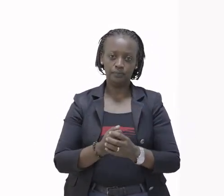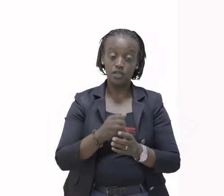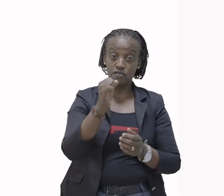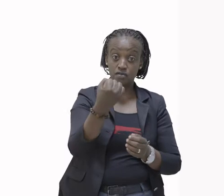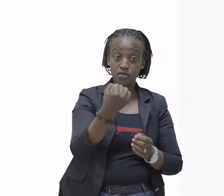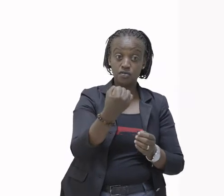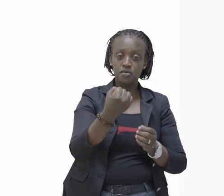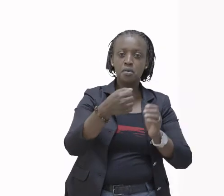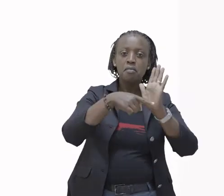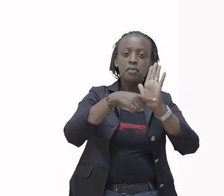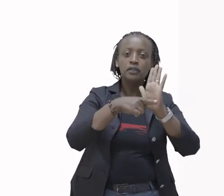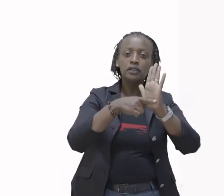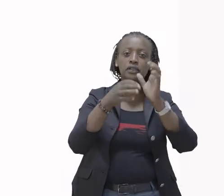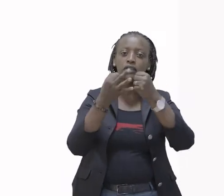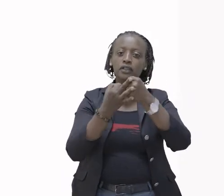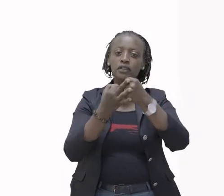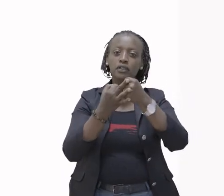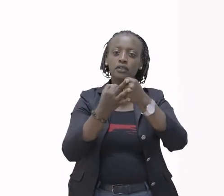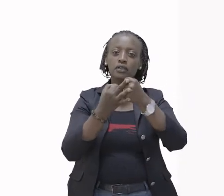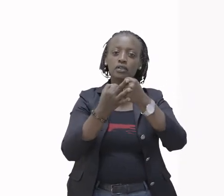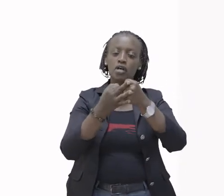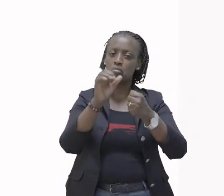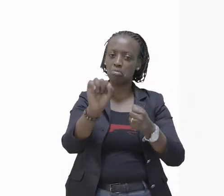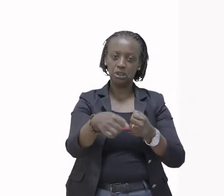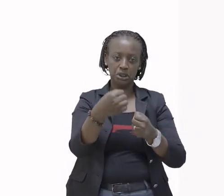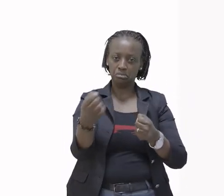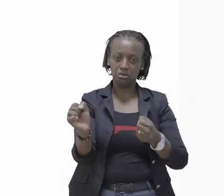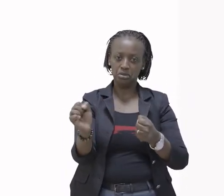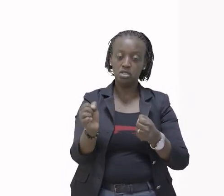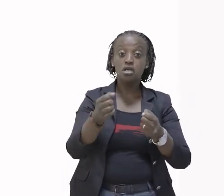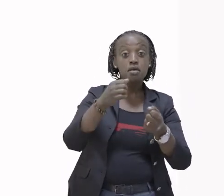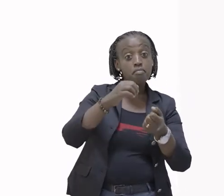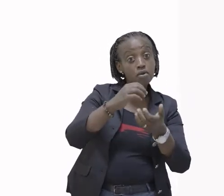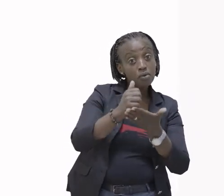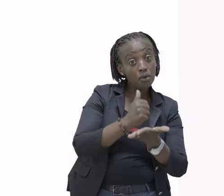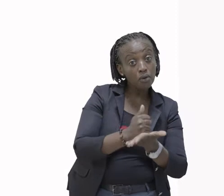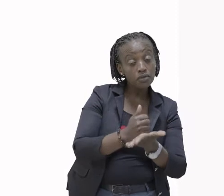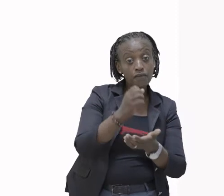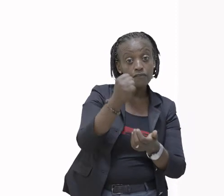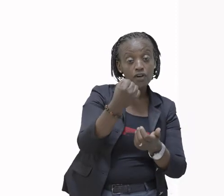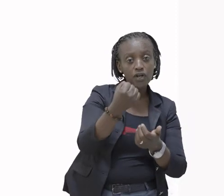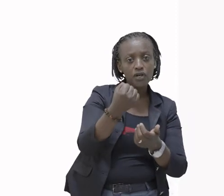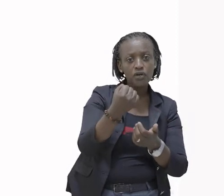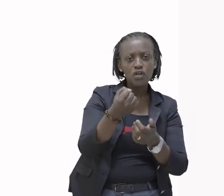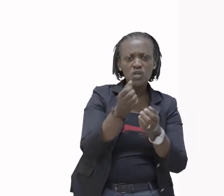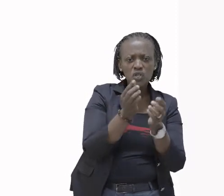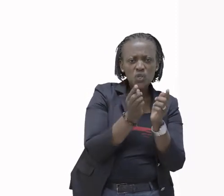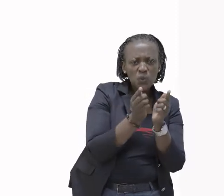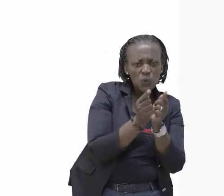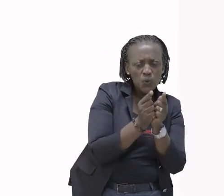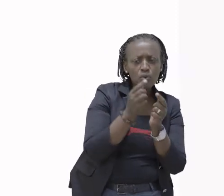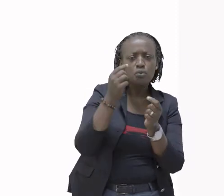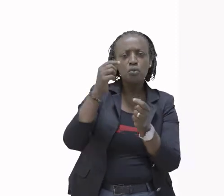5 minus 8 is impossible Because 5 is